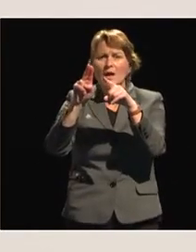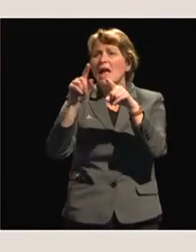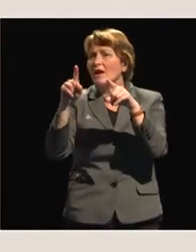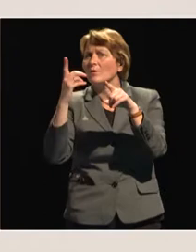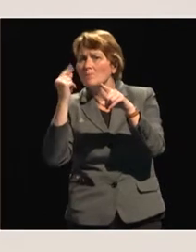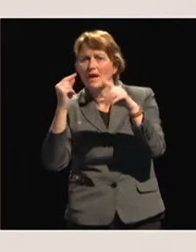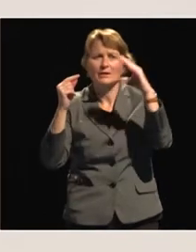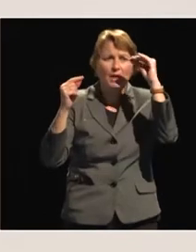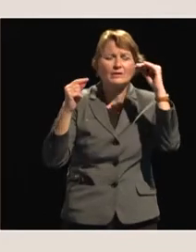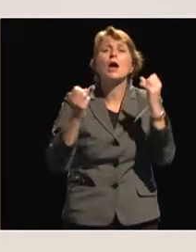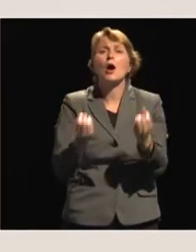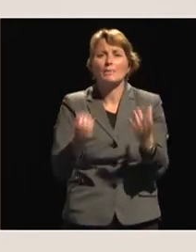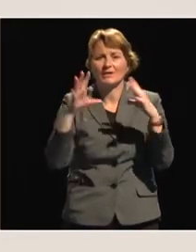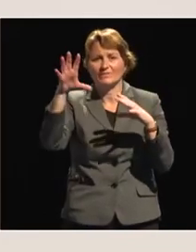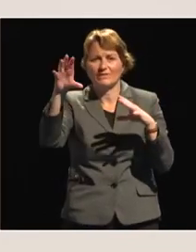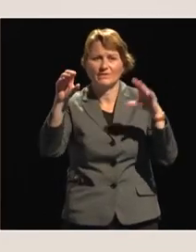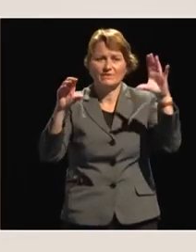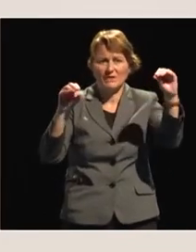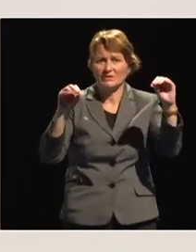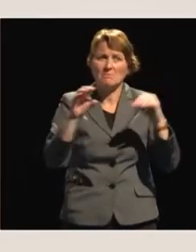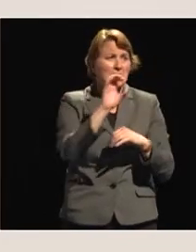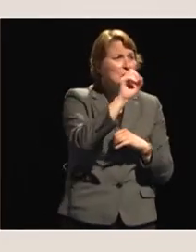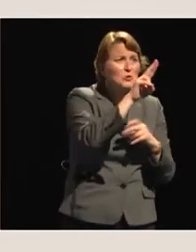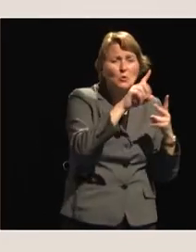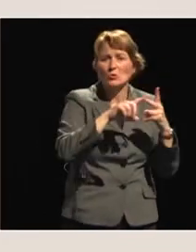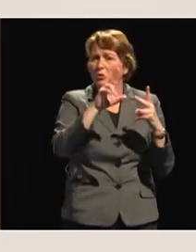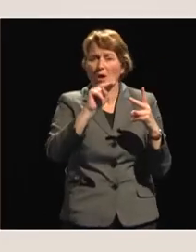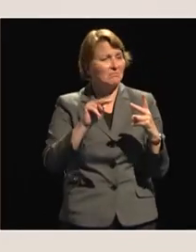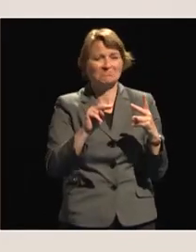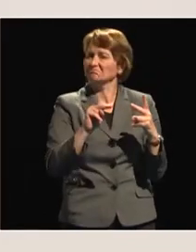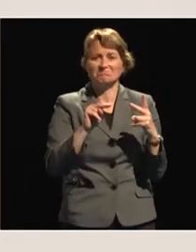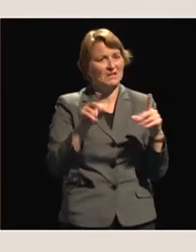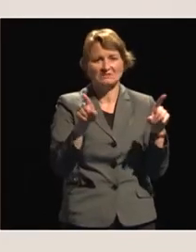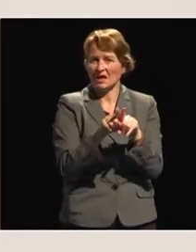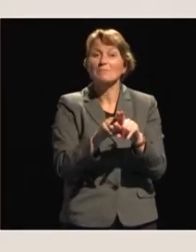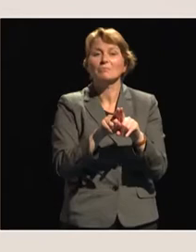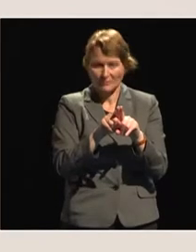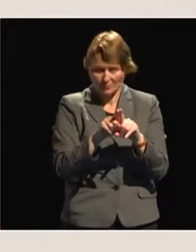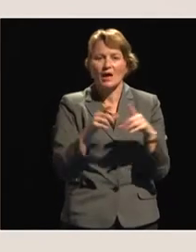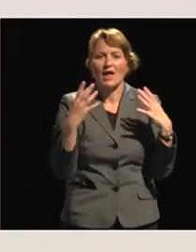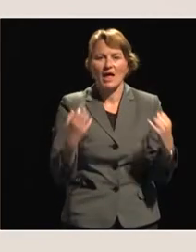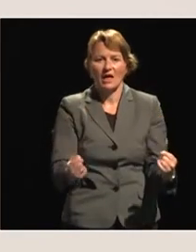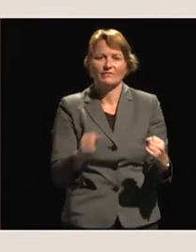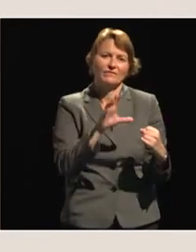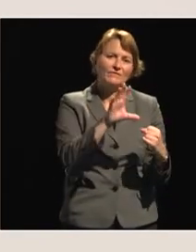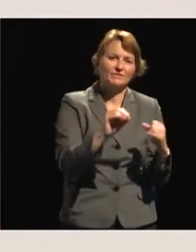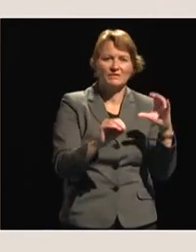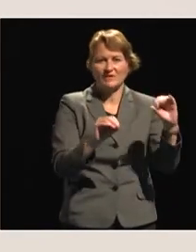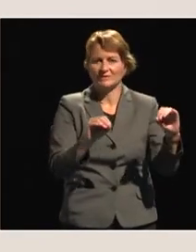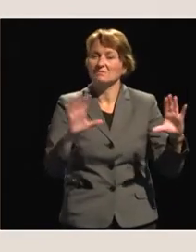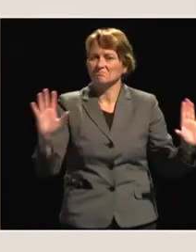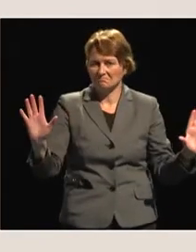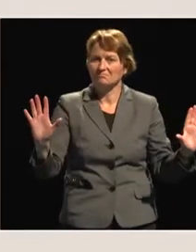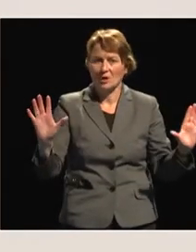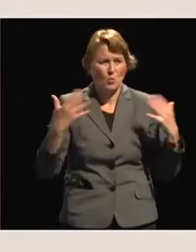Even EU or United Nations, they are not applying parity. We are applying parity. And we want to mainstream